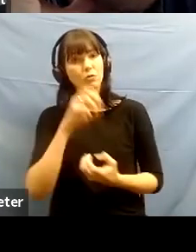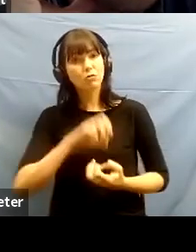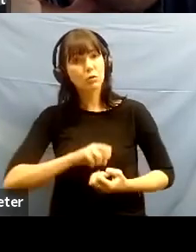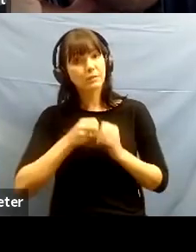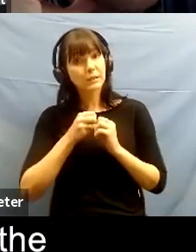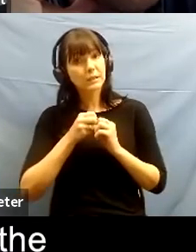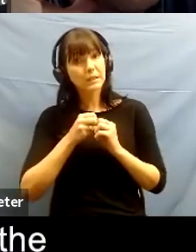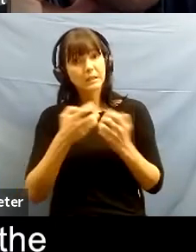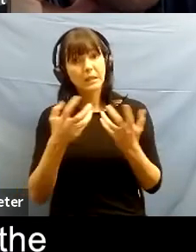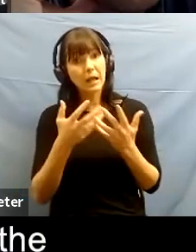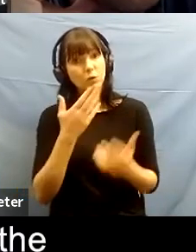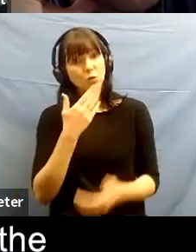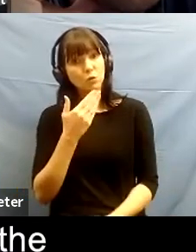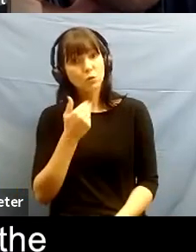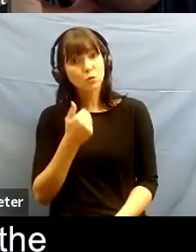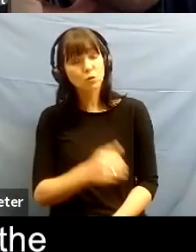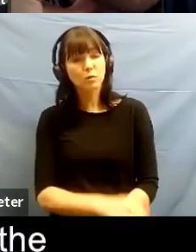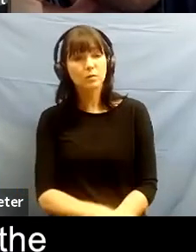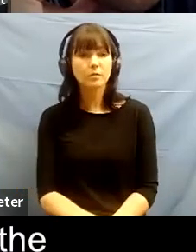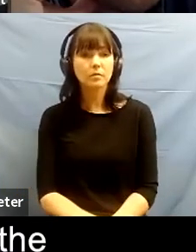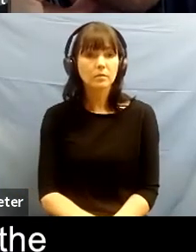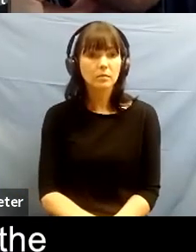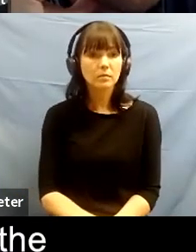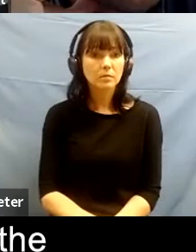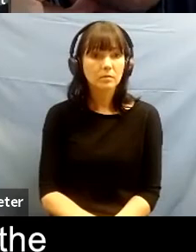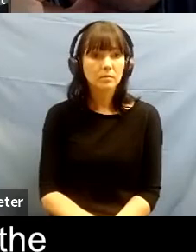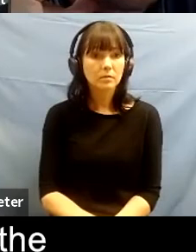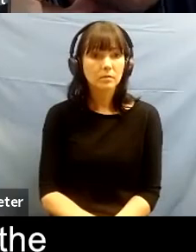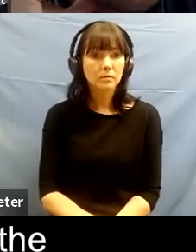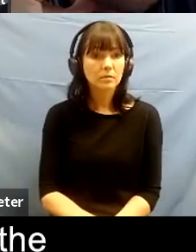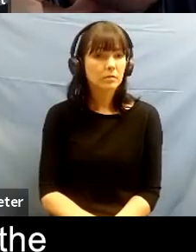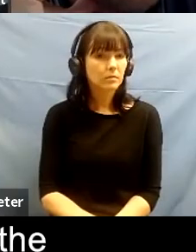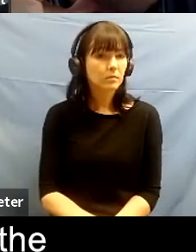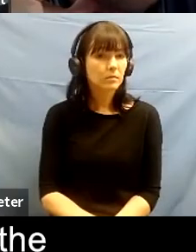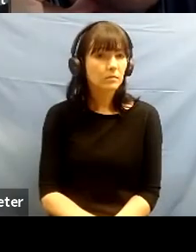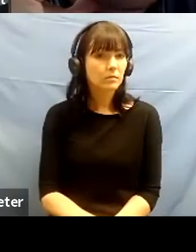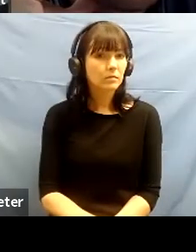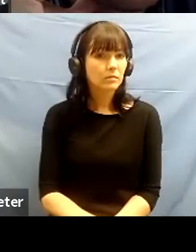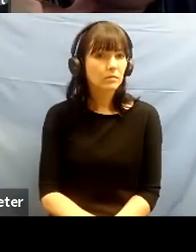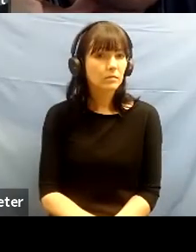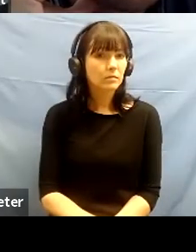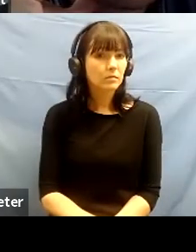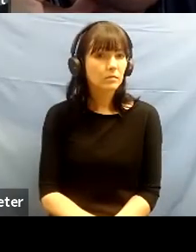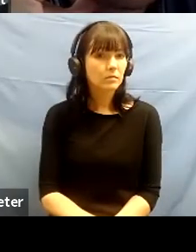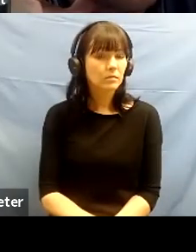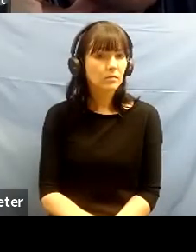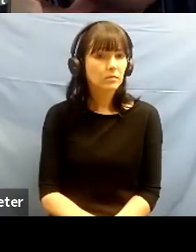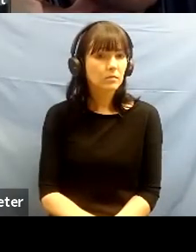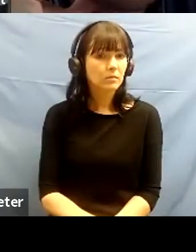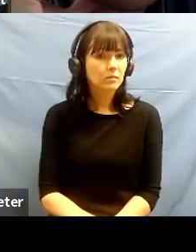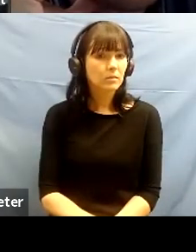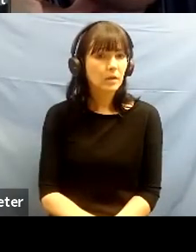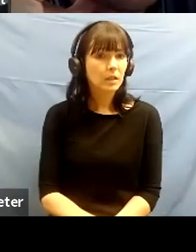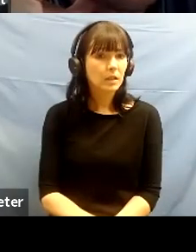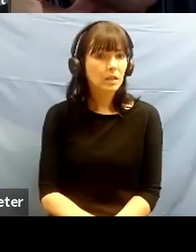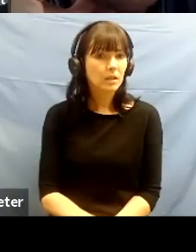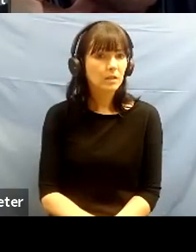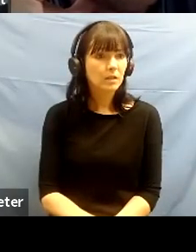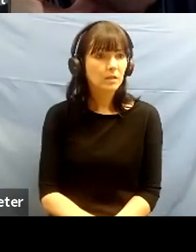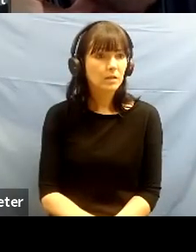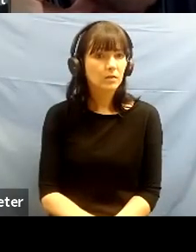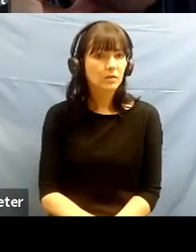um yeah i think fear is one of the big the big issues isn't it um with opening up and so forth in in art and uh